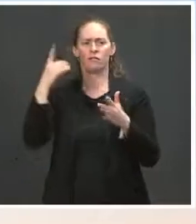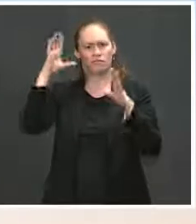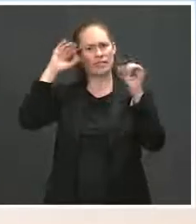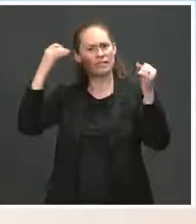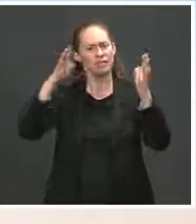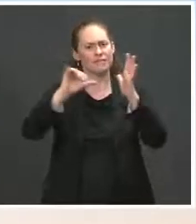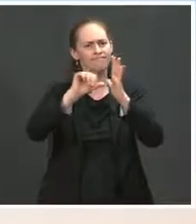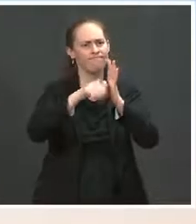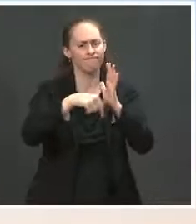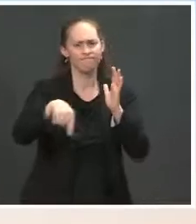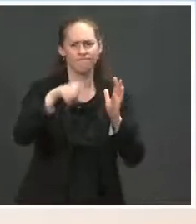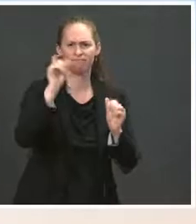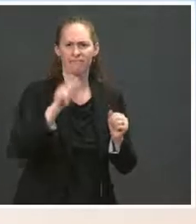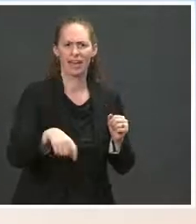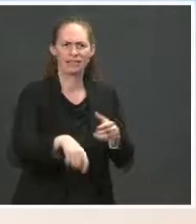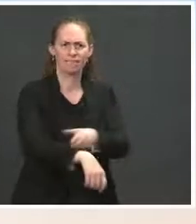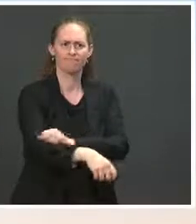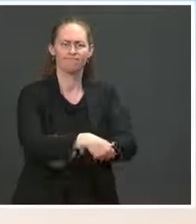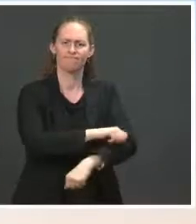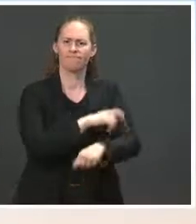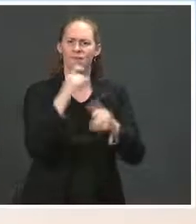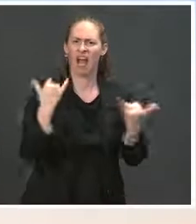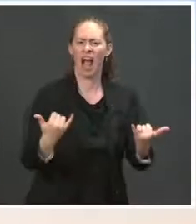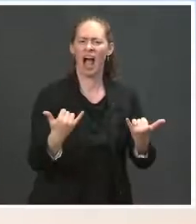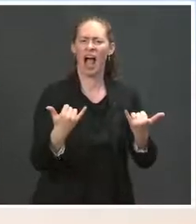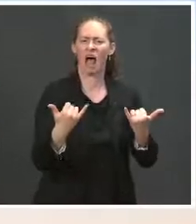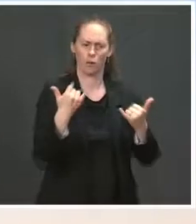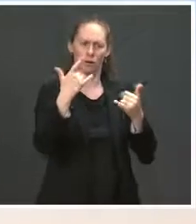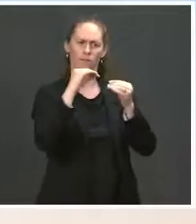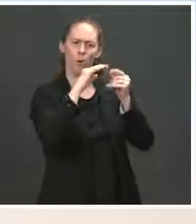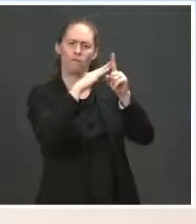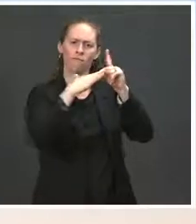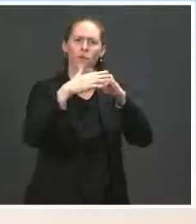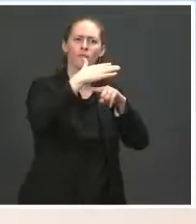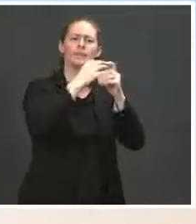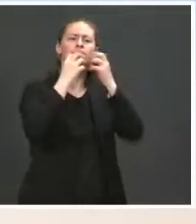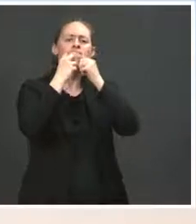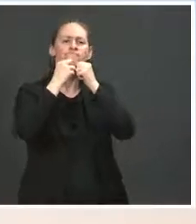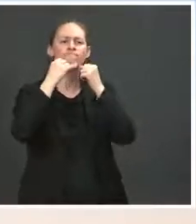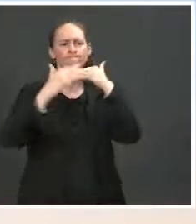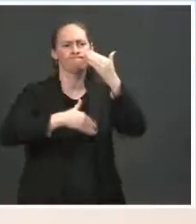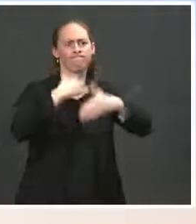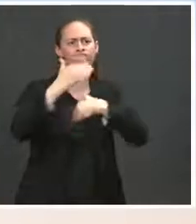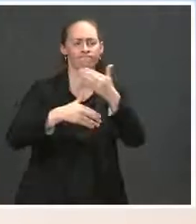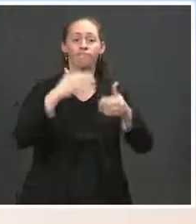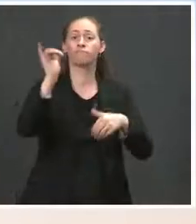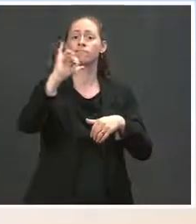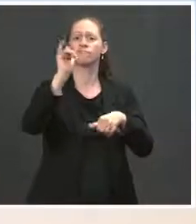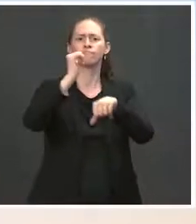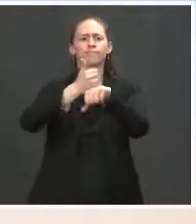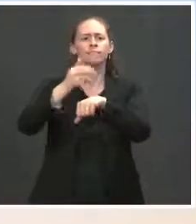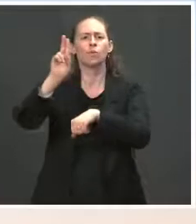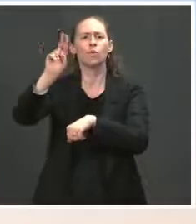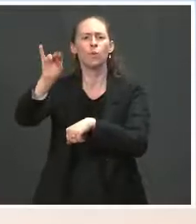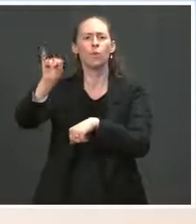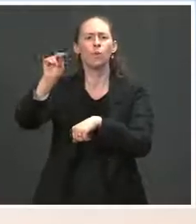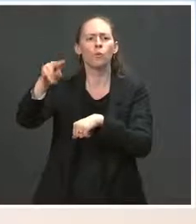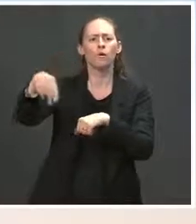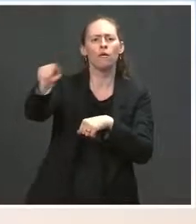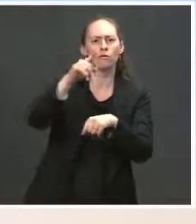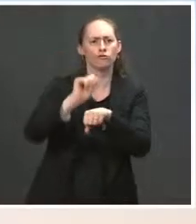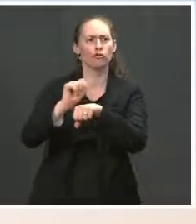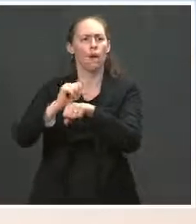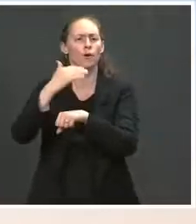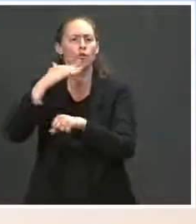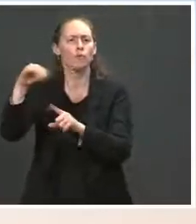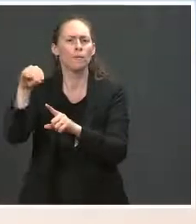revolution and creating good-paying union jobs. We also want to lead the way here in the federal government toward